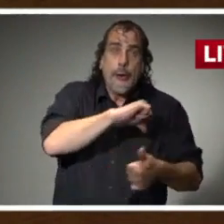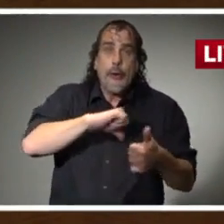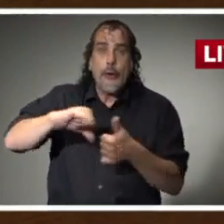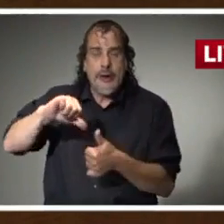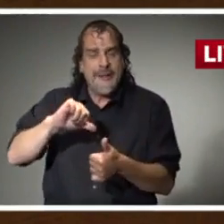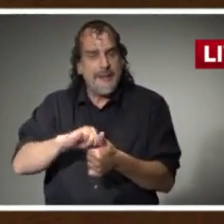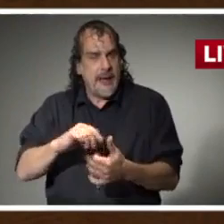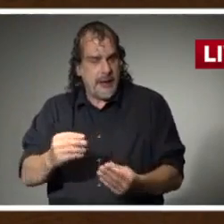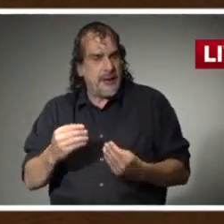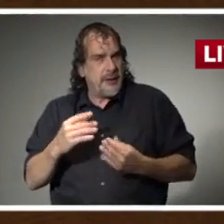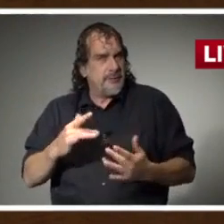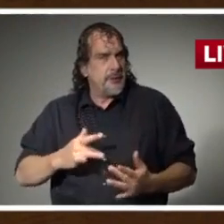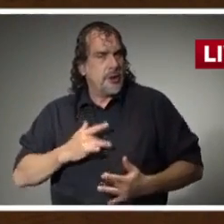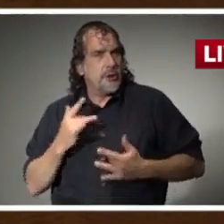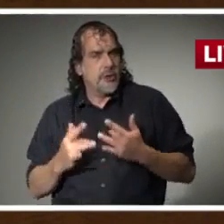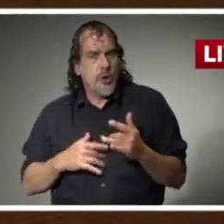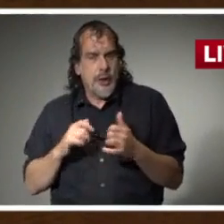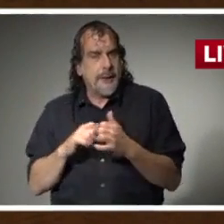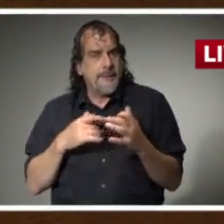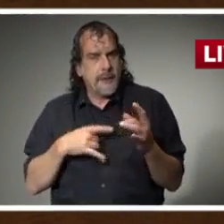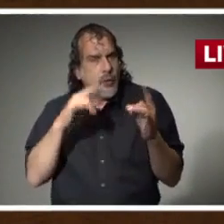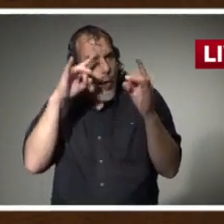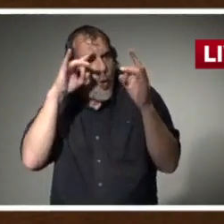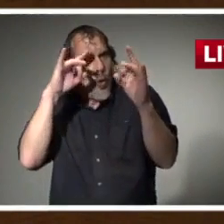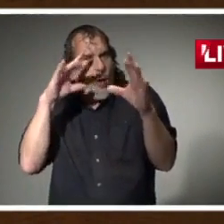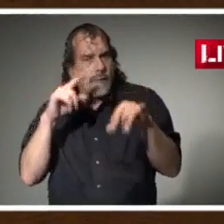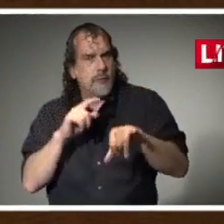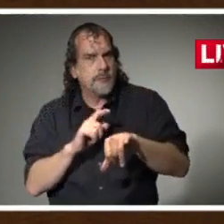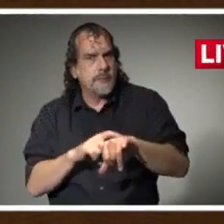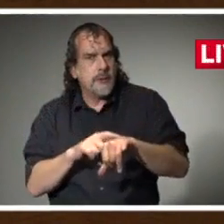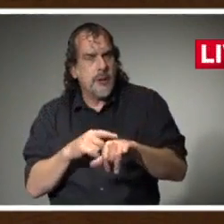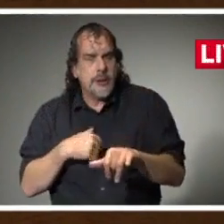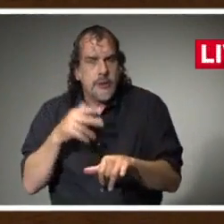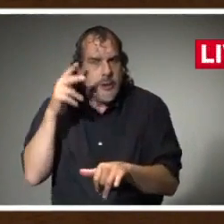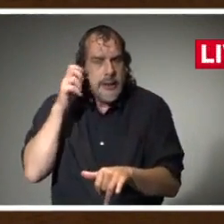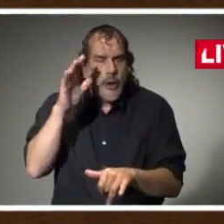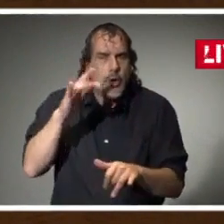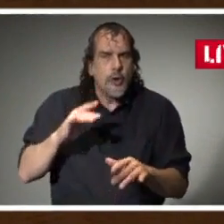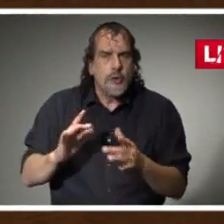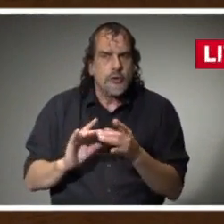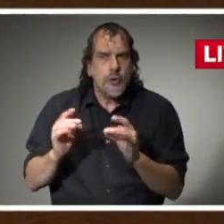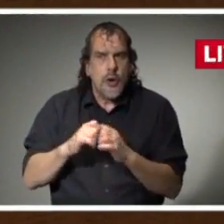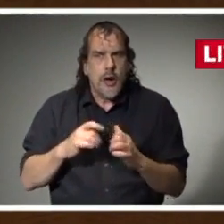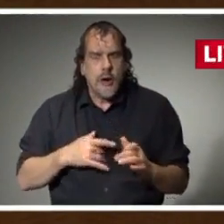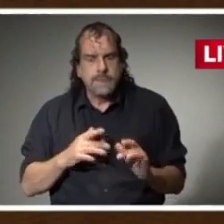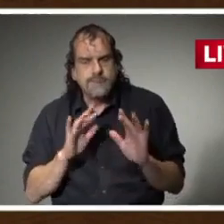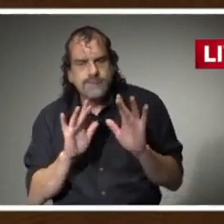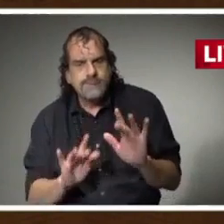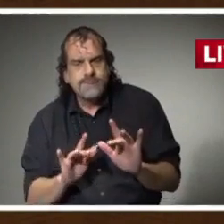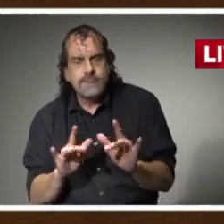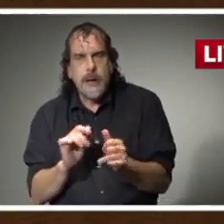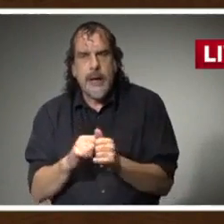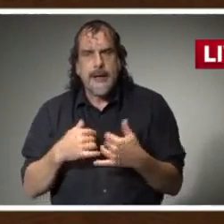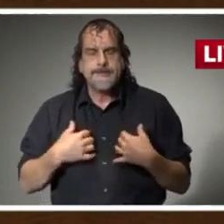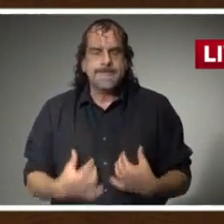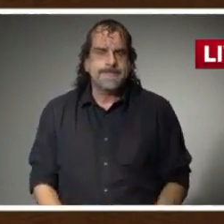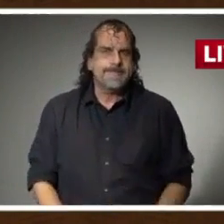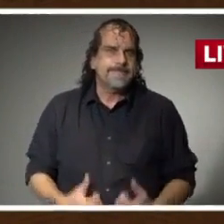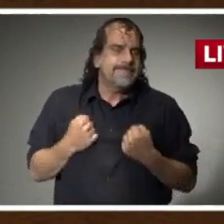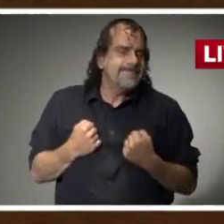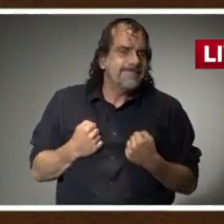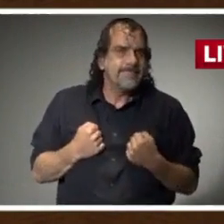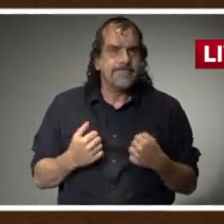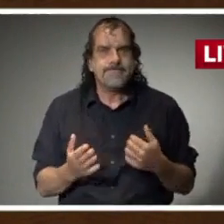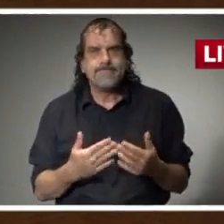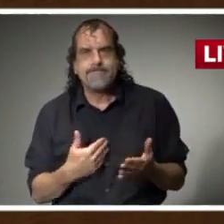brings me joy in a dark time to hear your stories of compassion and resilience. I really